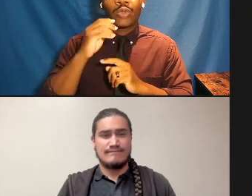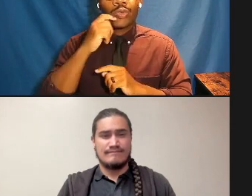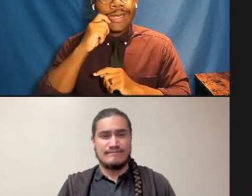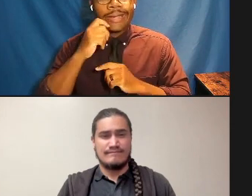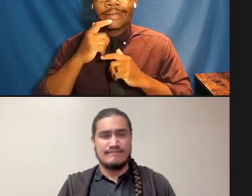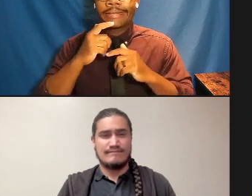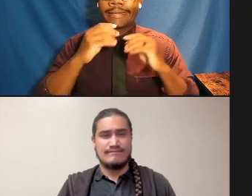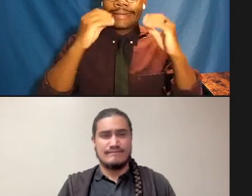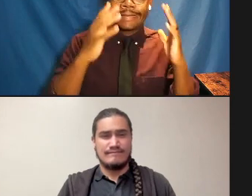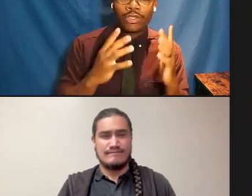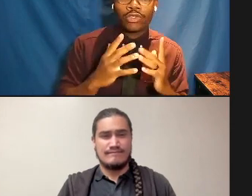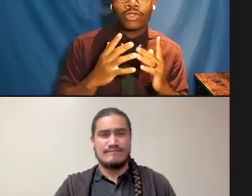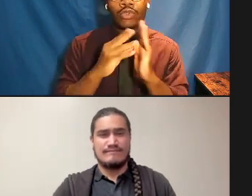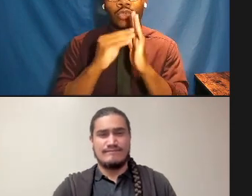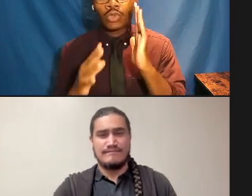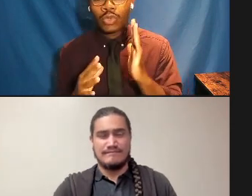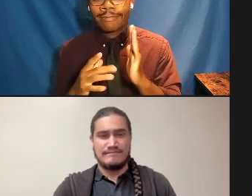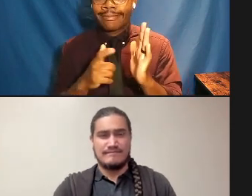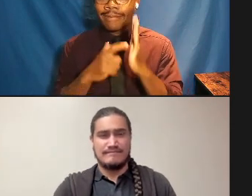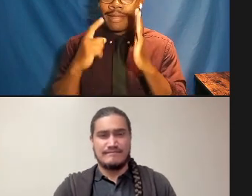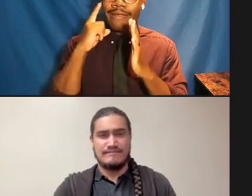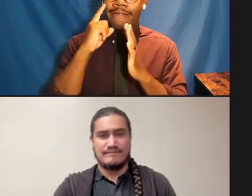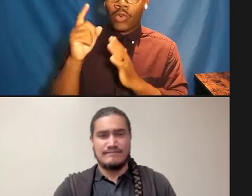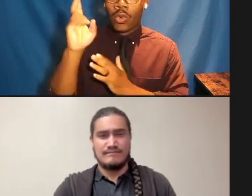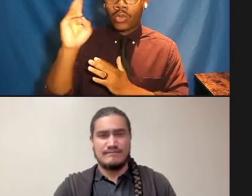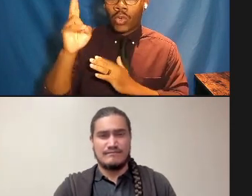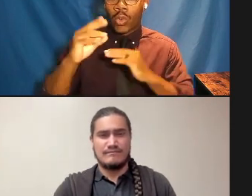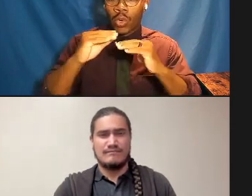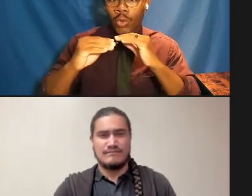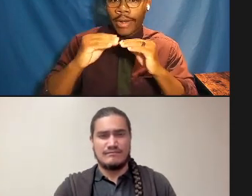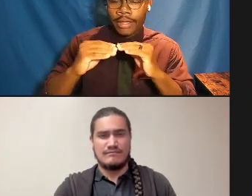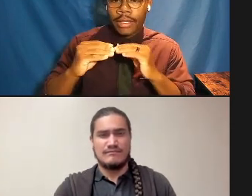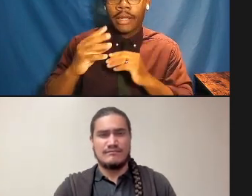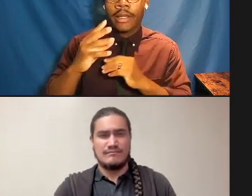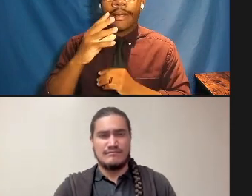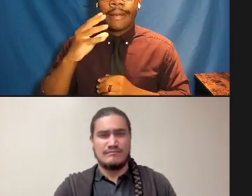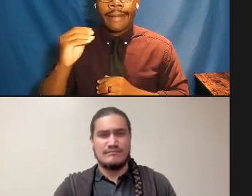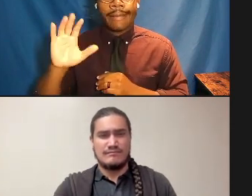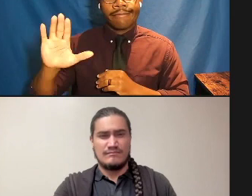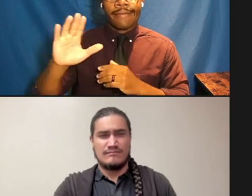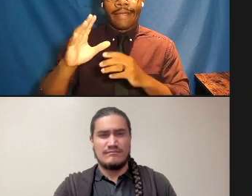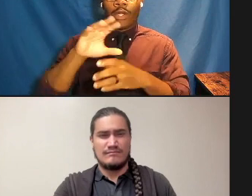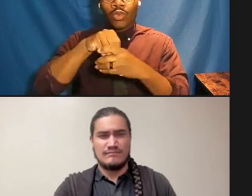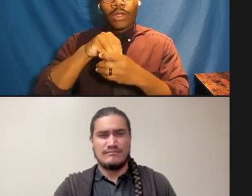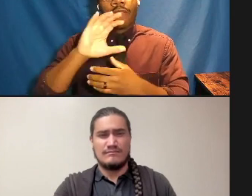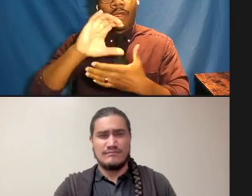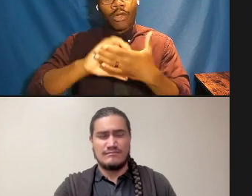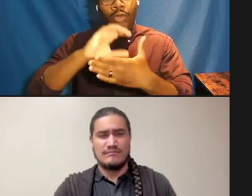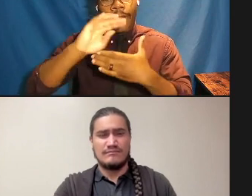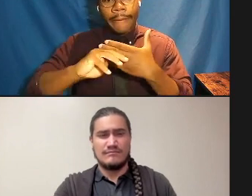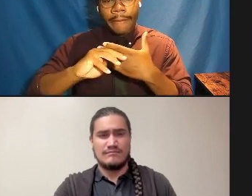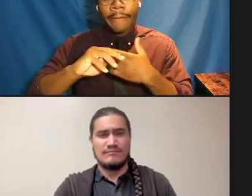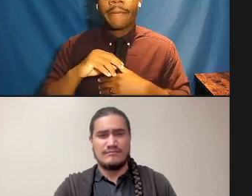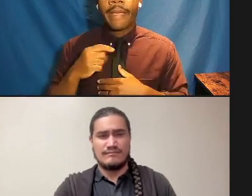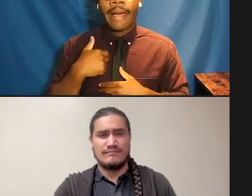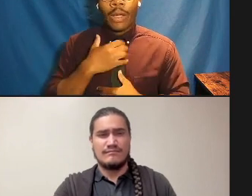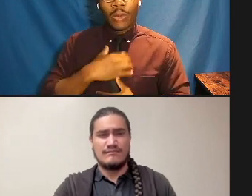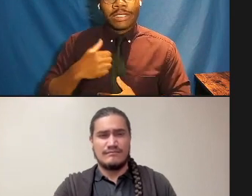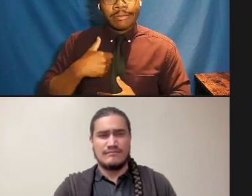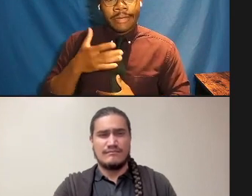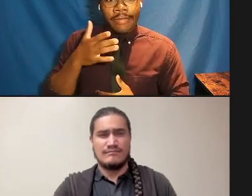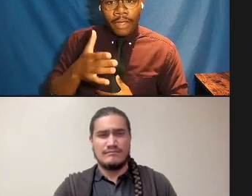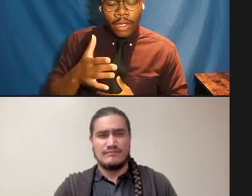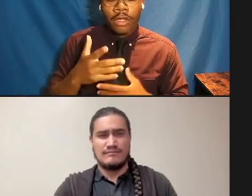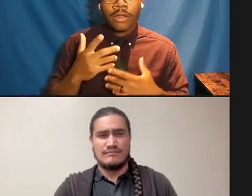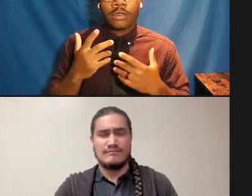demands for historical correctives and inclusionary curricula. I wish to live in that place of resilience, solidarity, and survivance